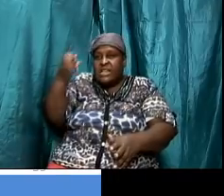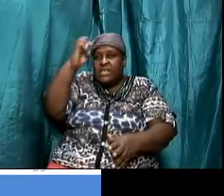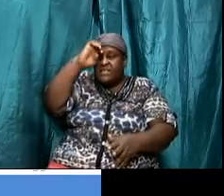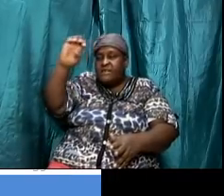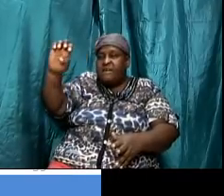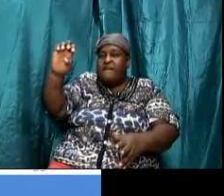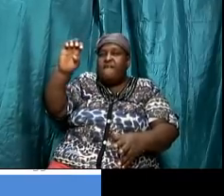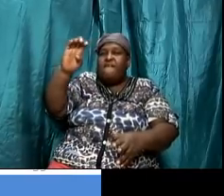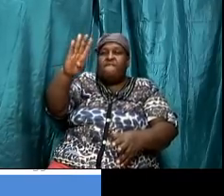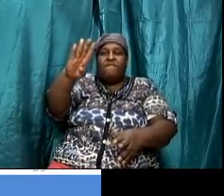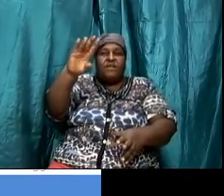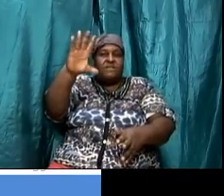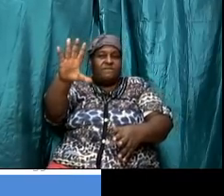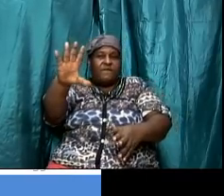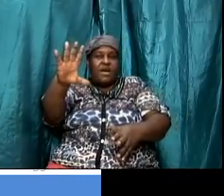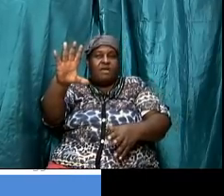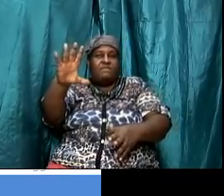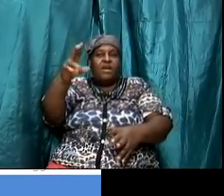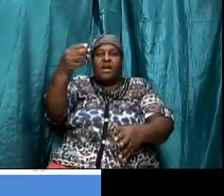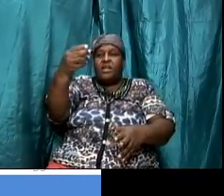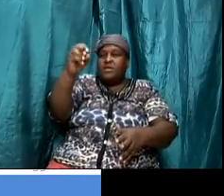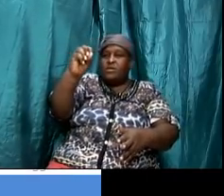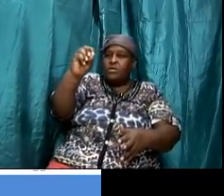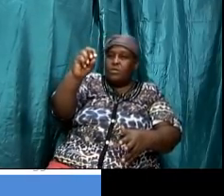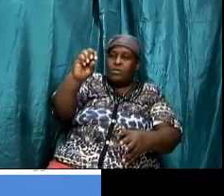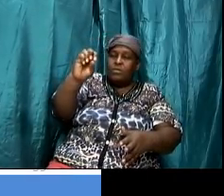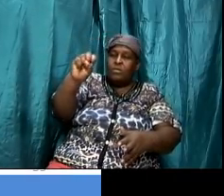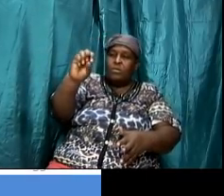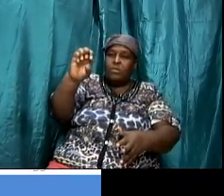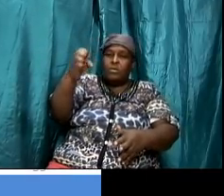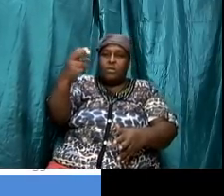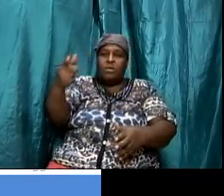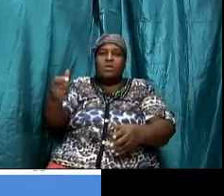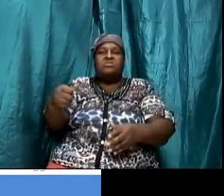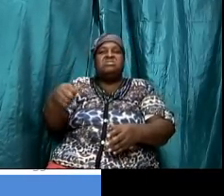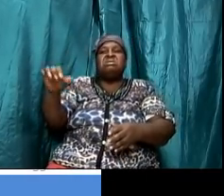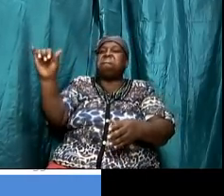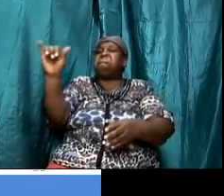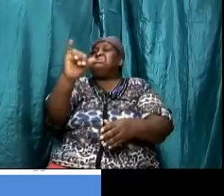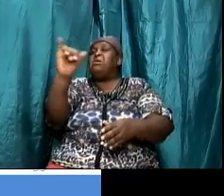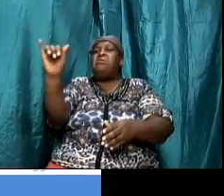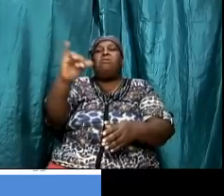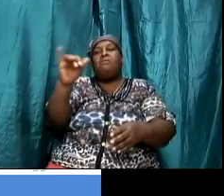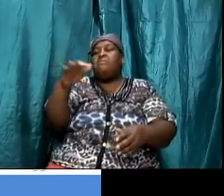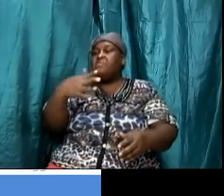verse 17 and hosea chapter 2 verse 11 we see a similar pattern